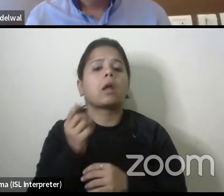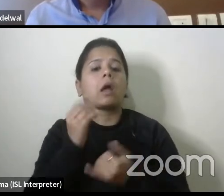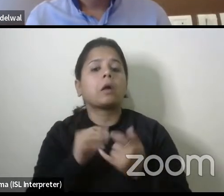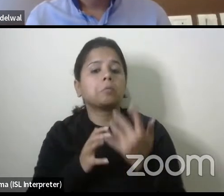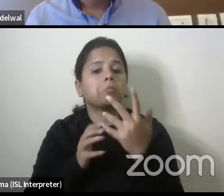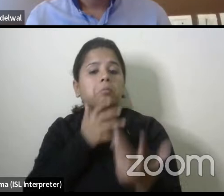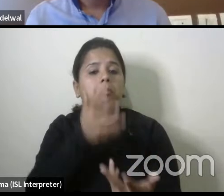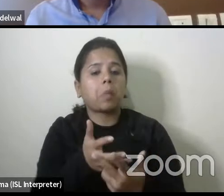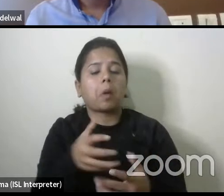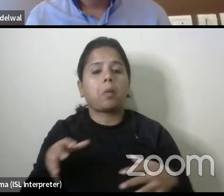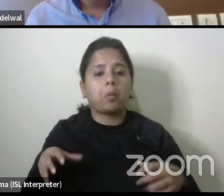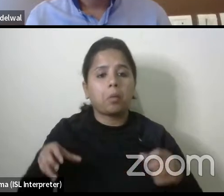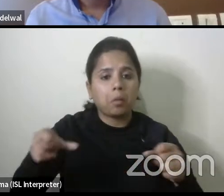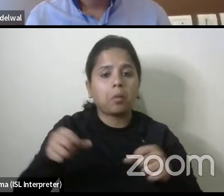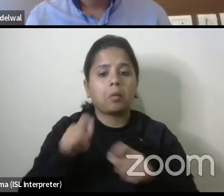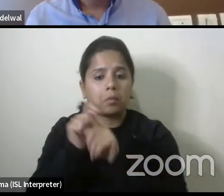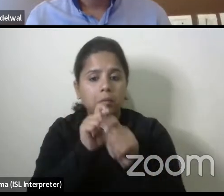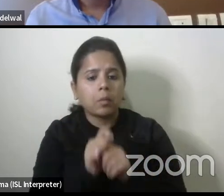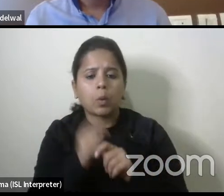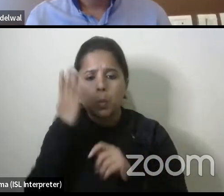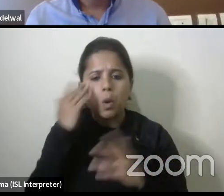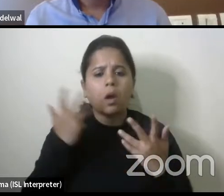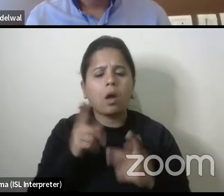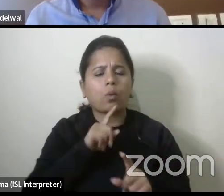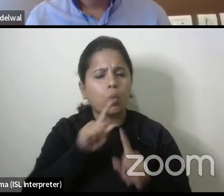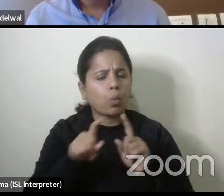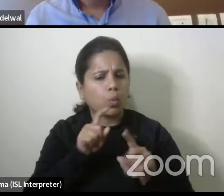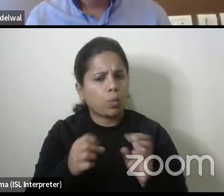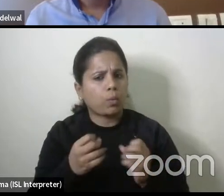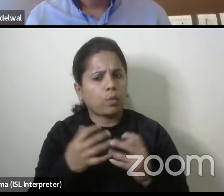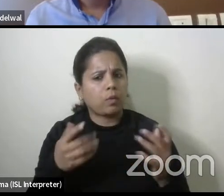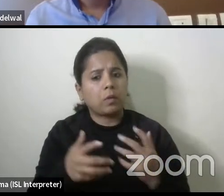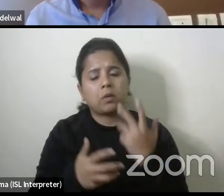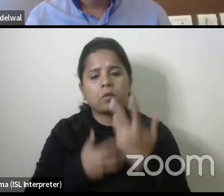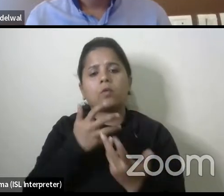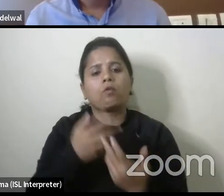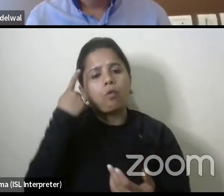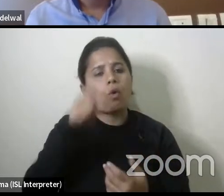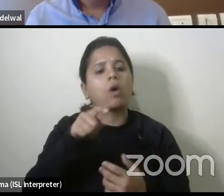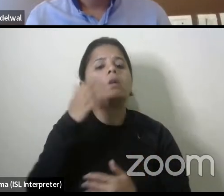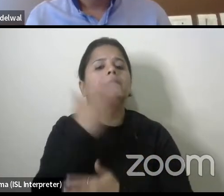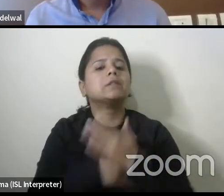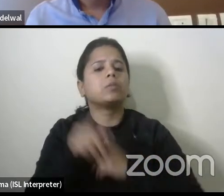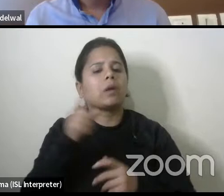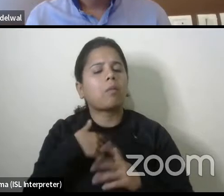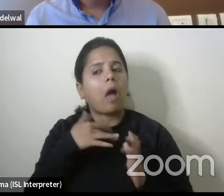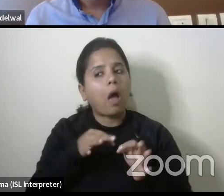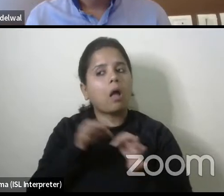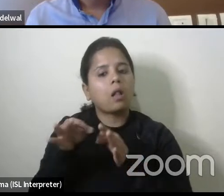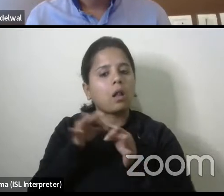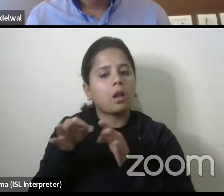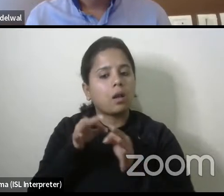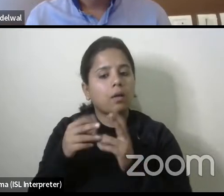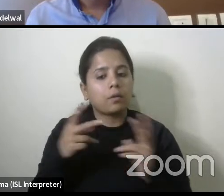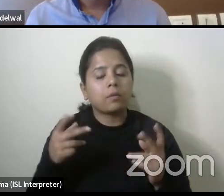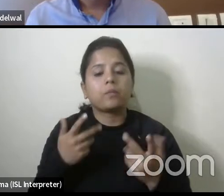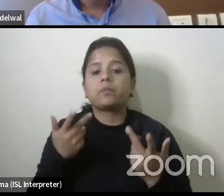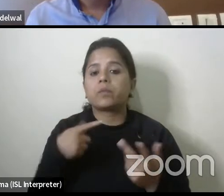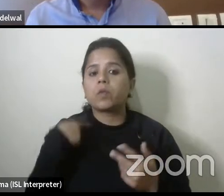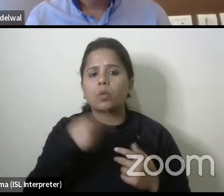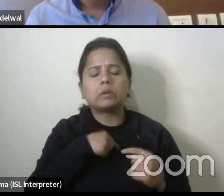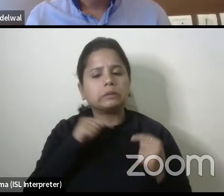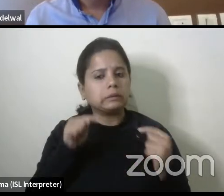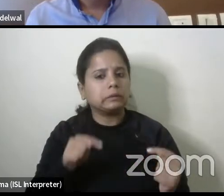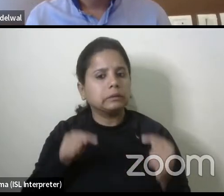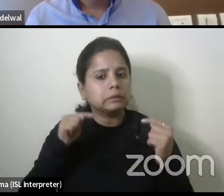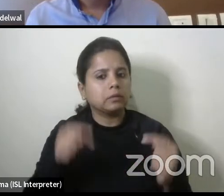railing so that it you know is uh you know suitable for persons with disabilities and so on so there's a whole struggle at the